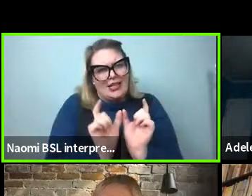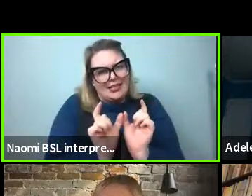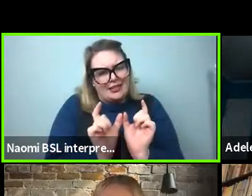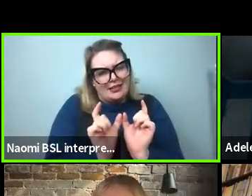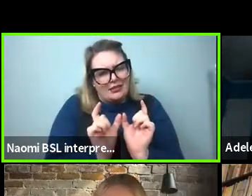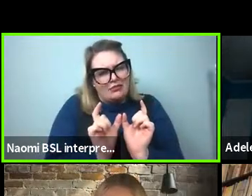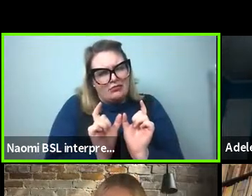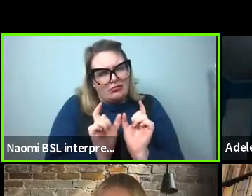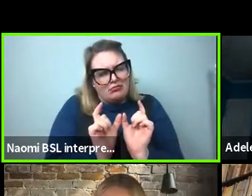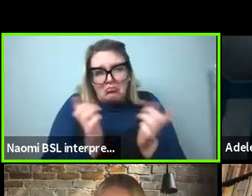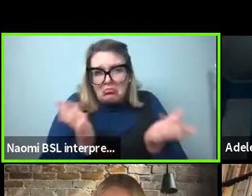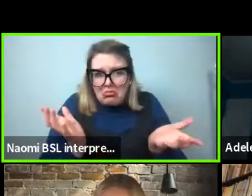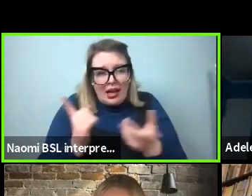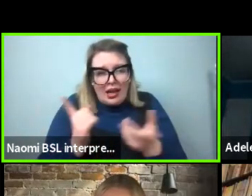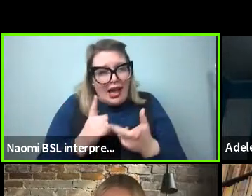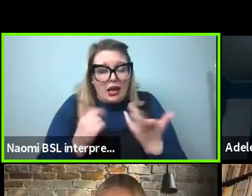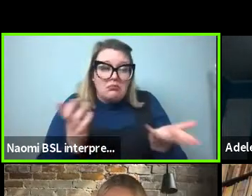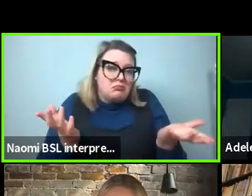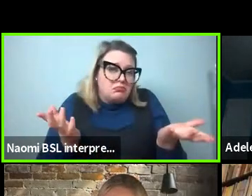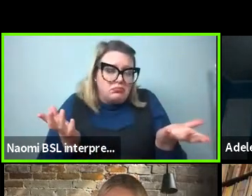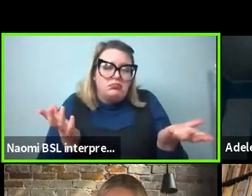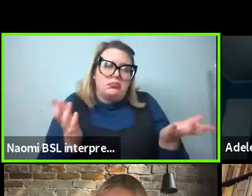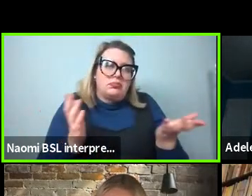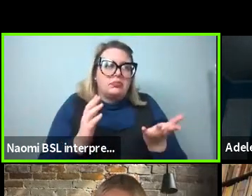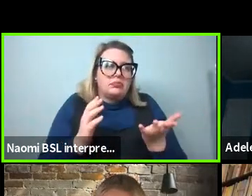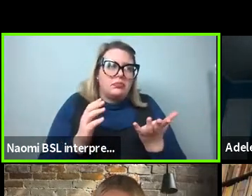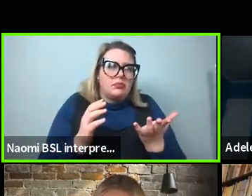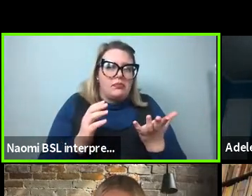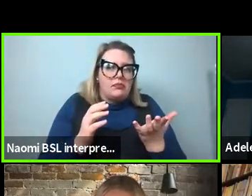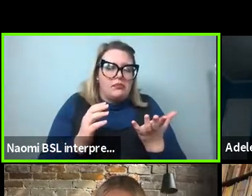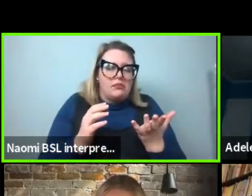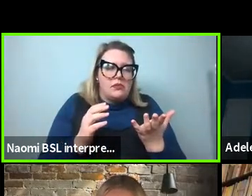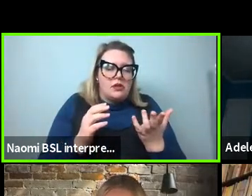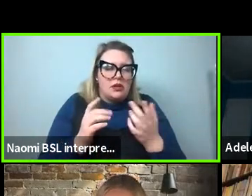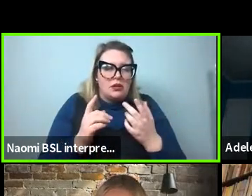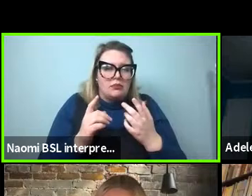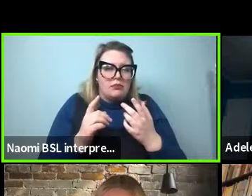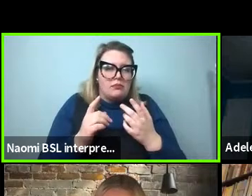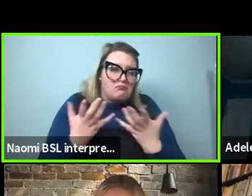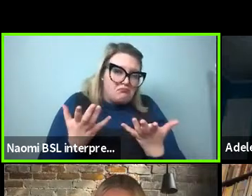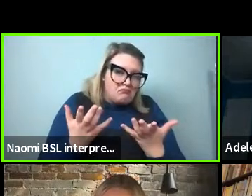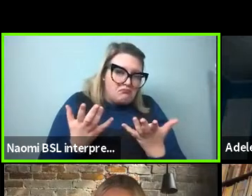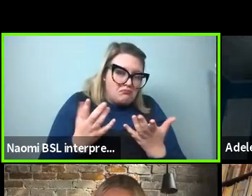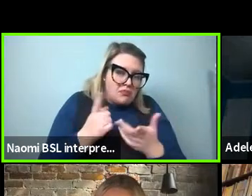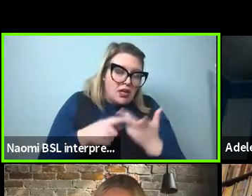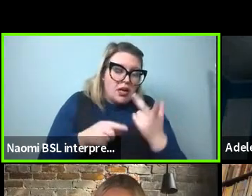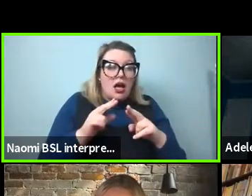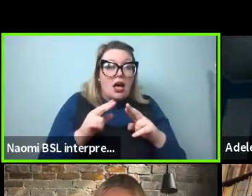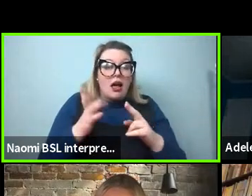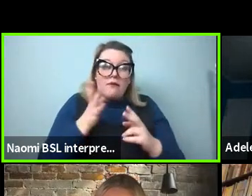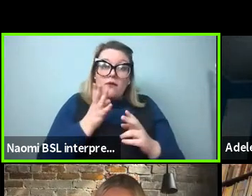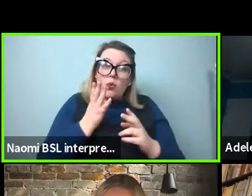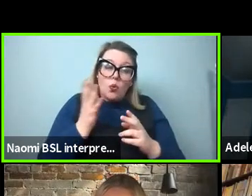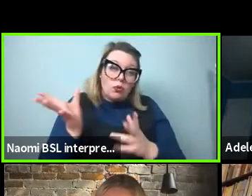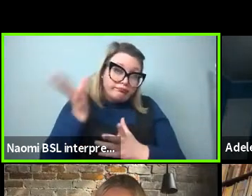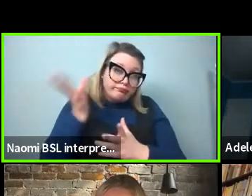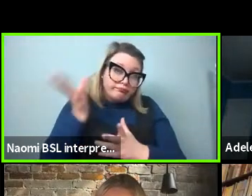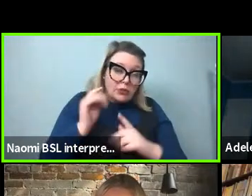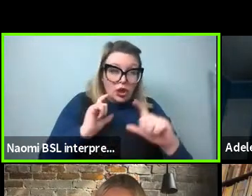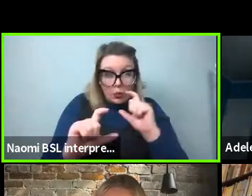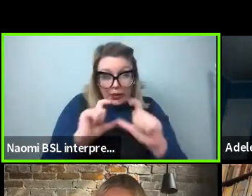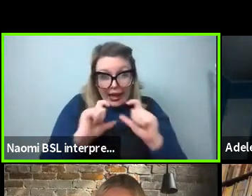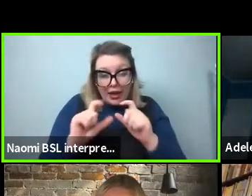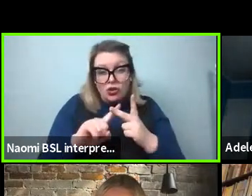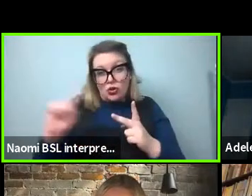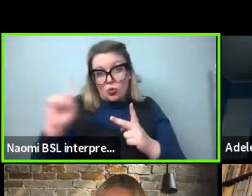general perspective that it is use communication, what you hear, all that kind of stuff, why,